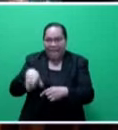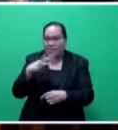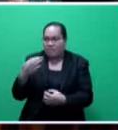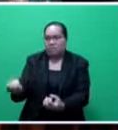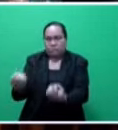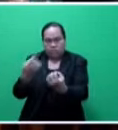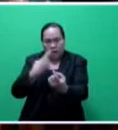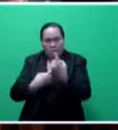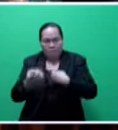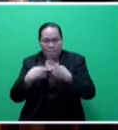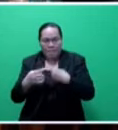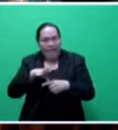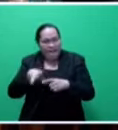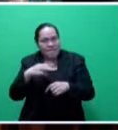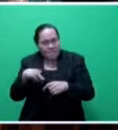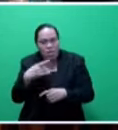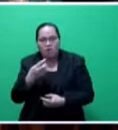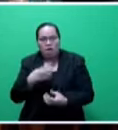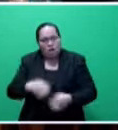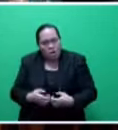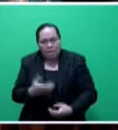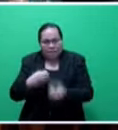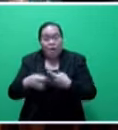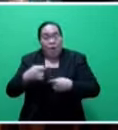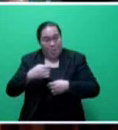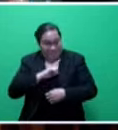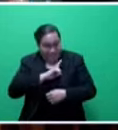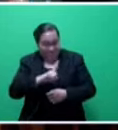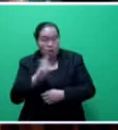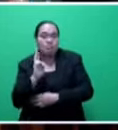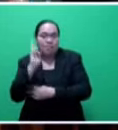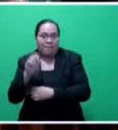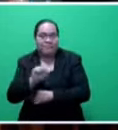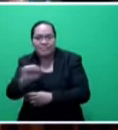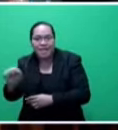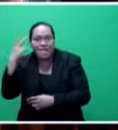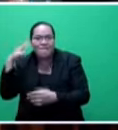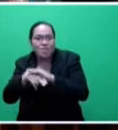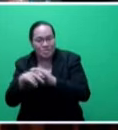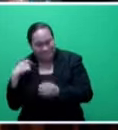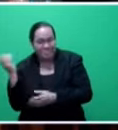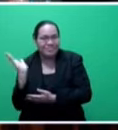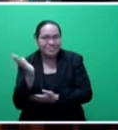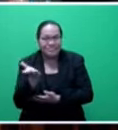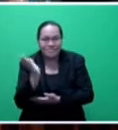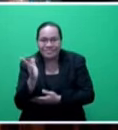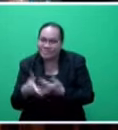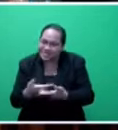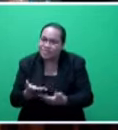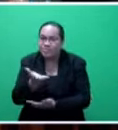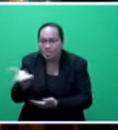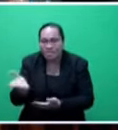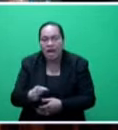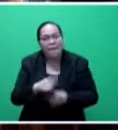I know they go to the ministers as well. So what we are doing is reflecting the people's views in this parliament on the issues. And that's what we